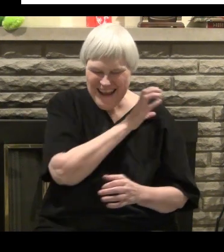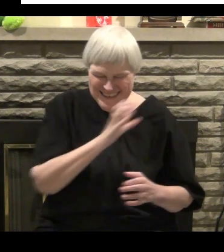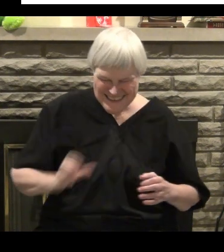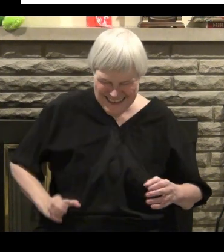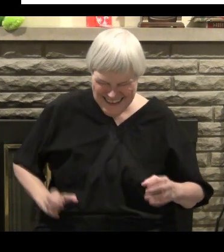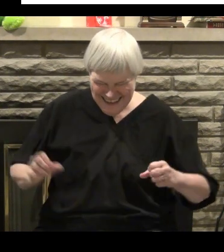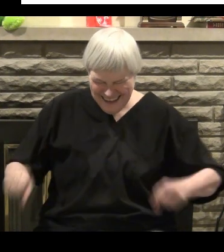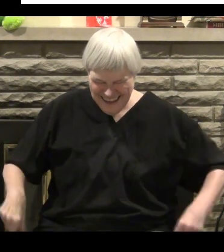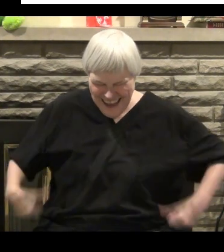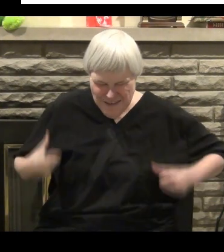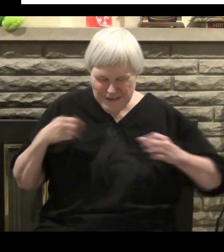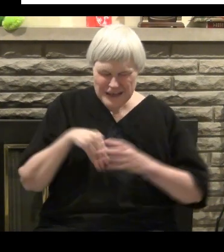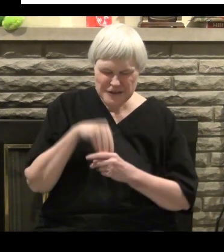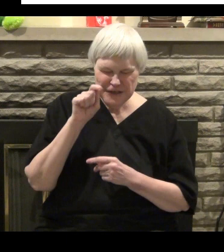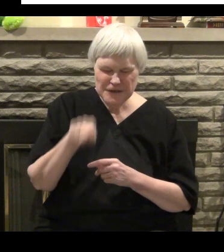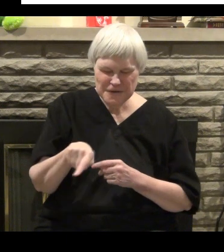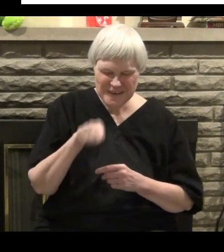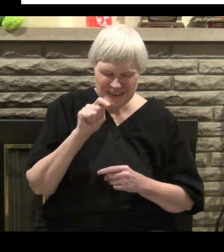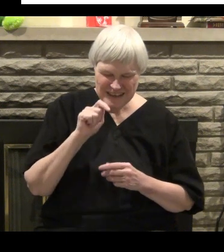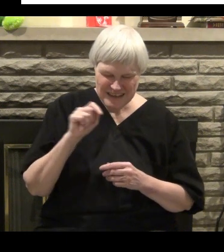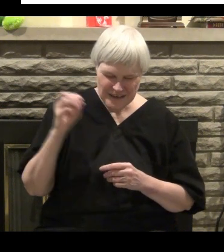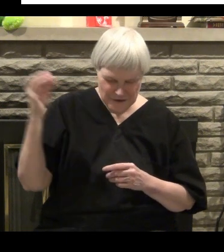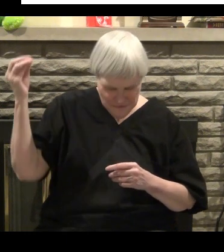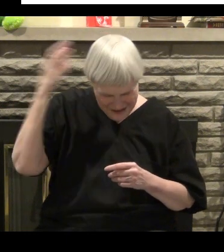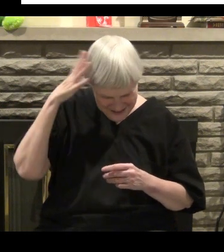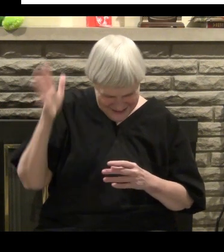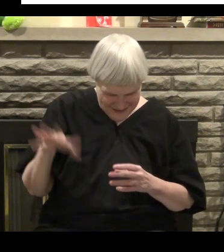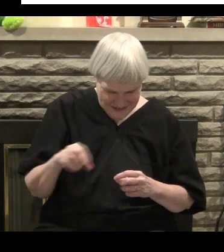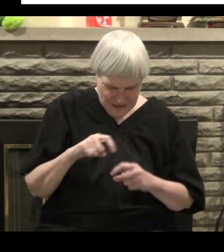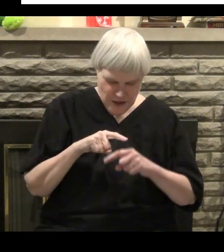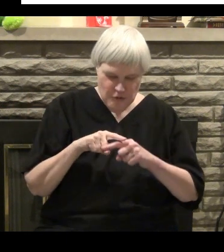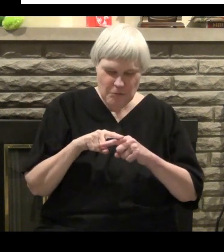Talking about grace being in the soul, and Christ is alive in you.